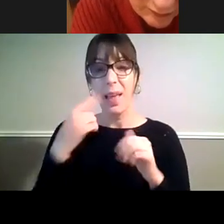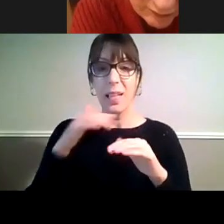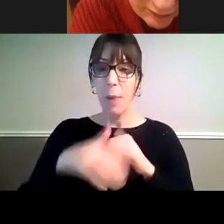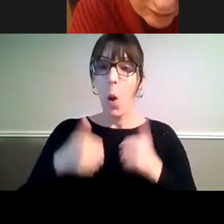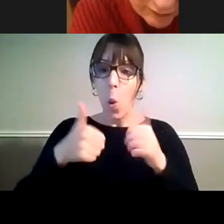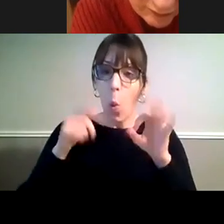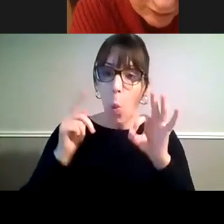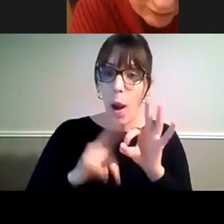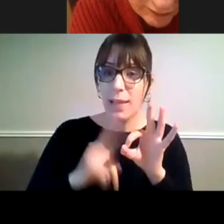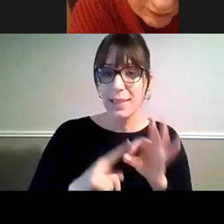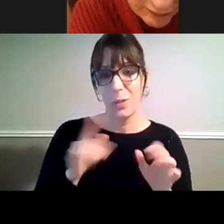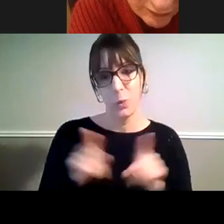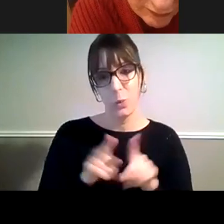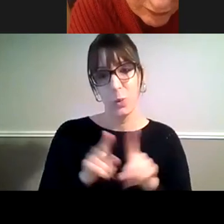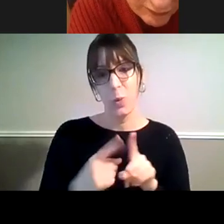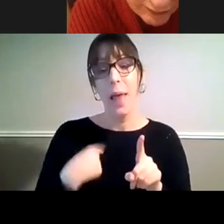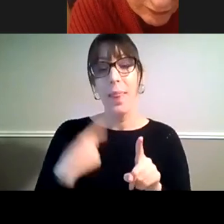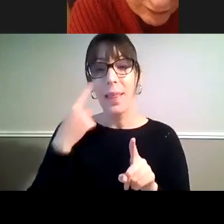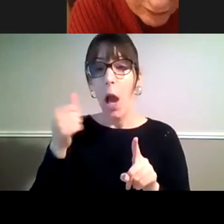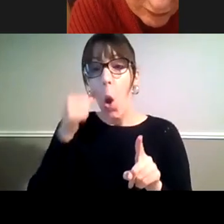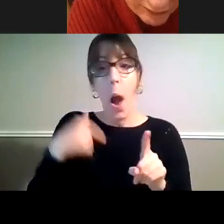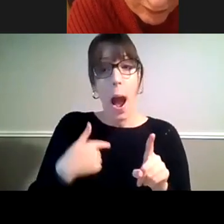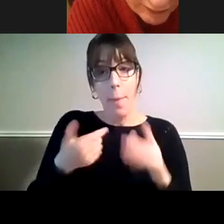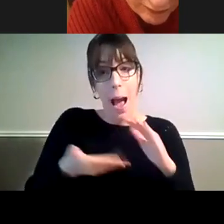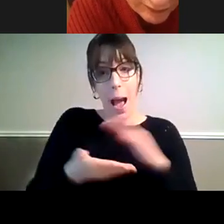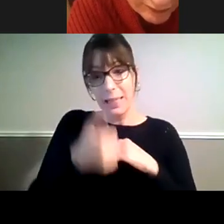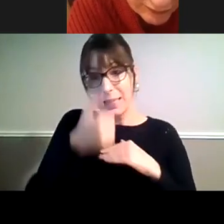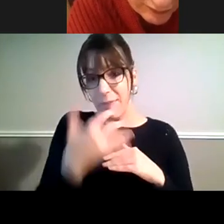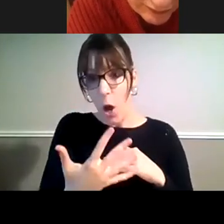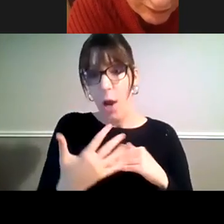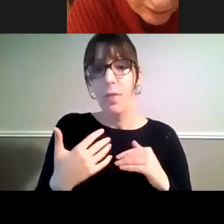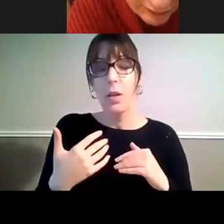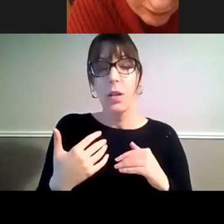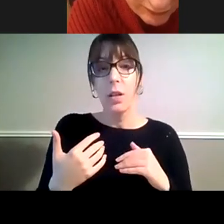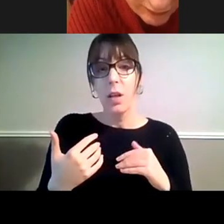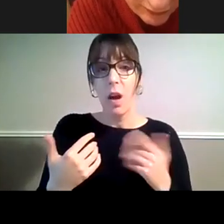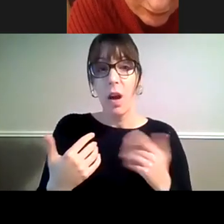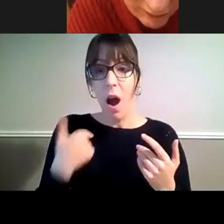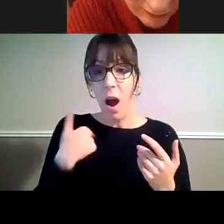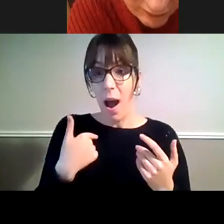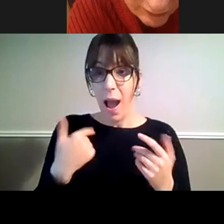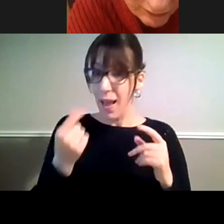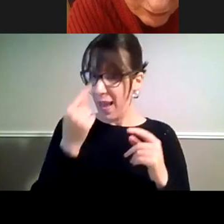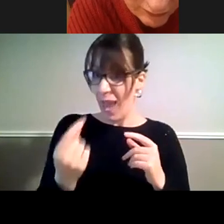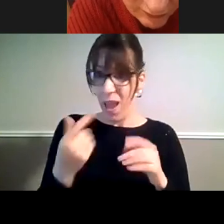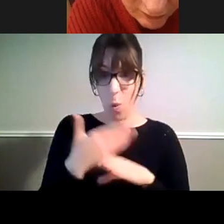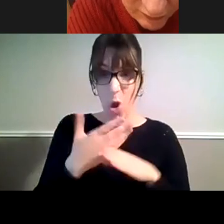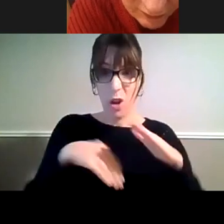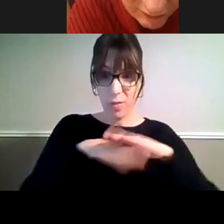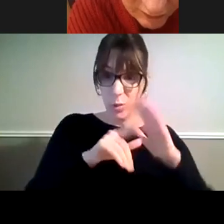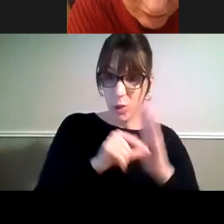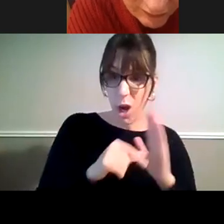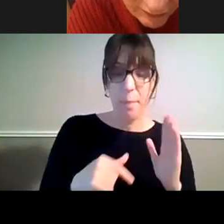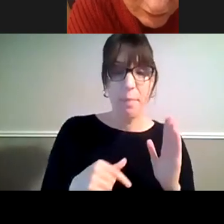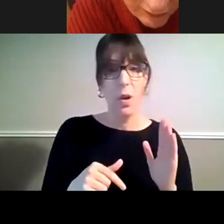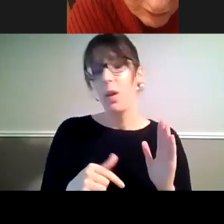have, I'd pretty much be bedridden. I mean, the difference between being able to work full-time and then not being able to, you know, get out of bed with